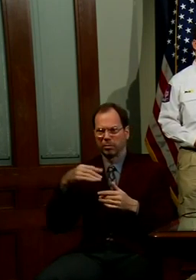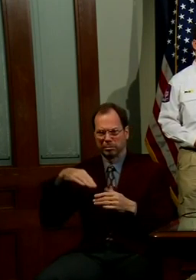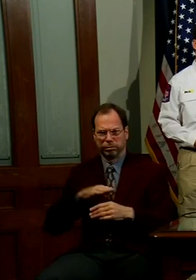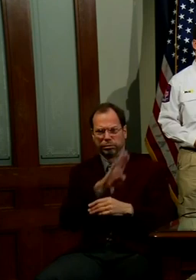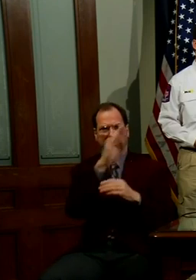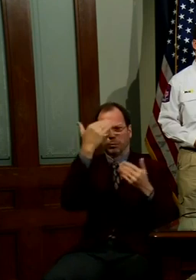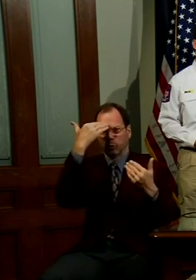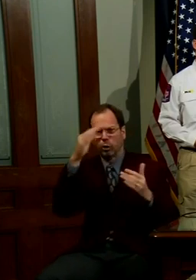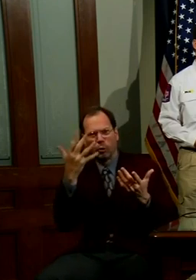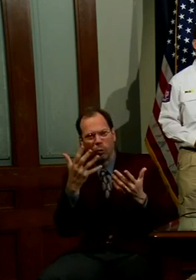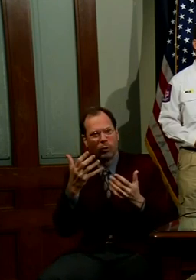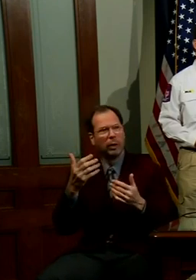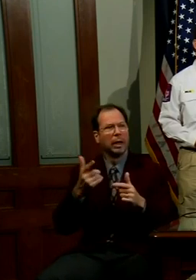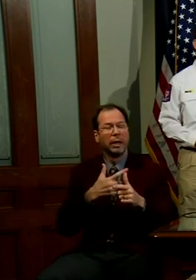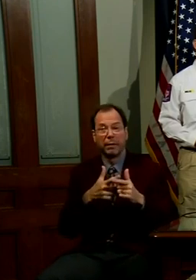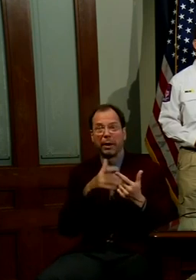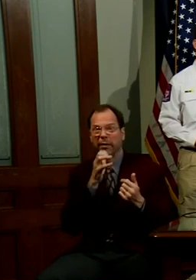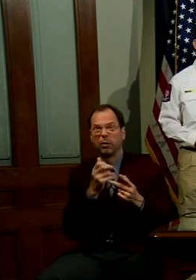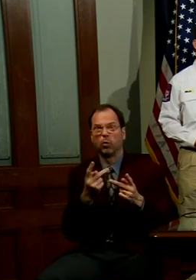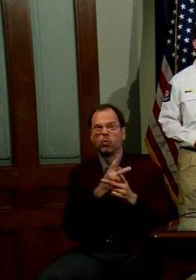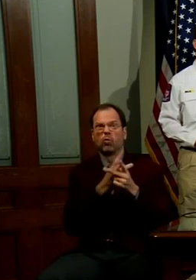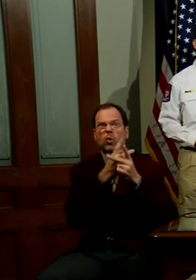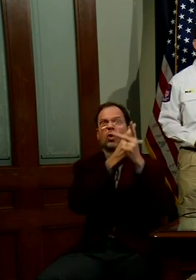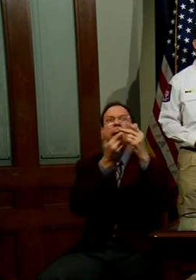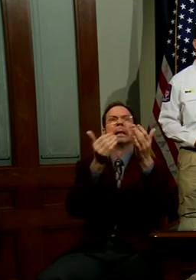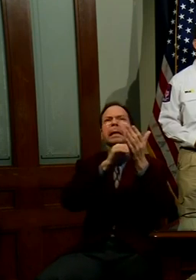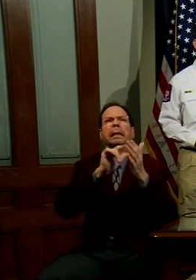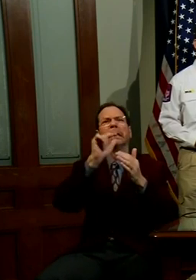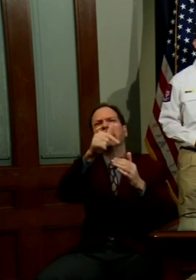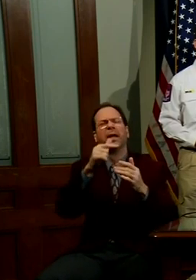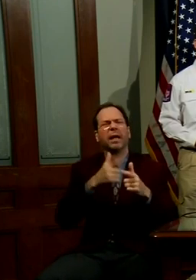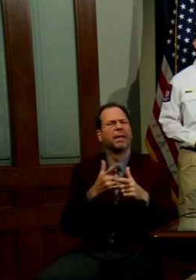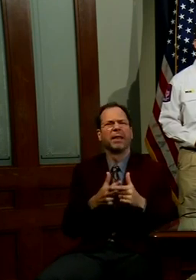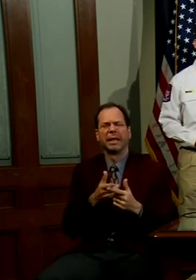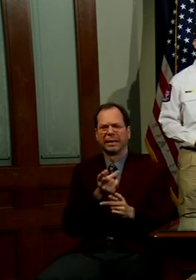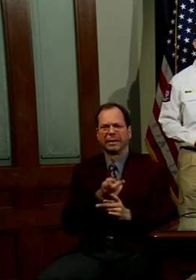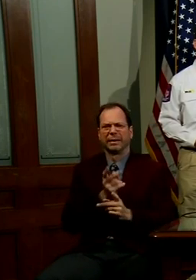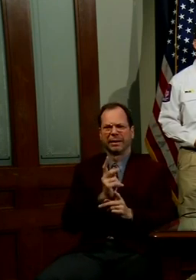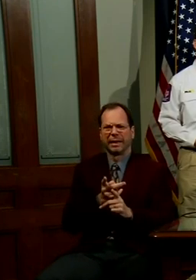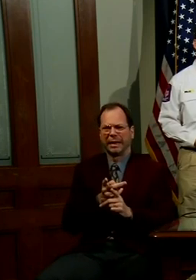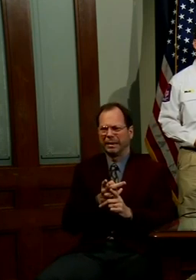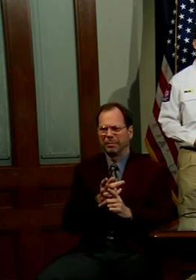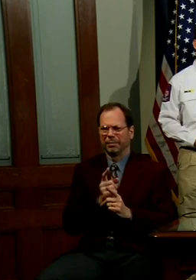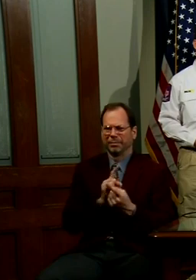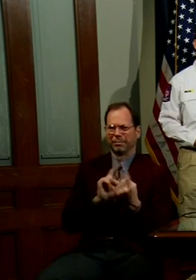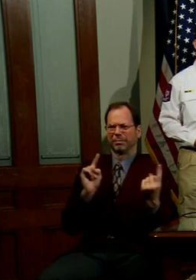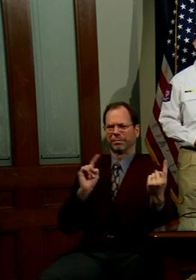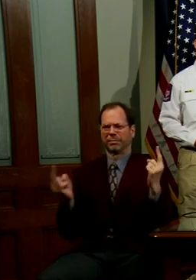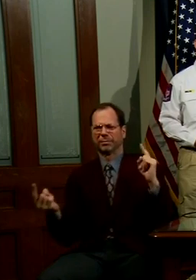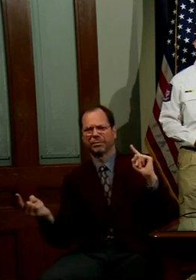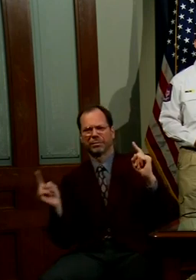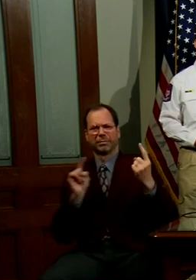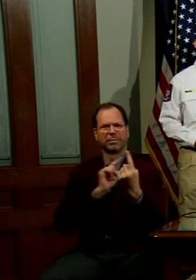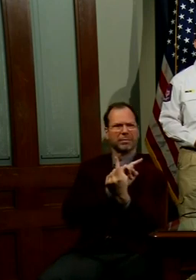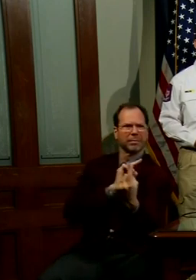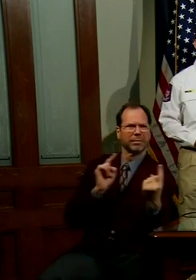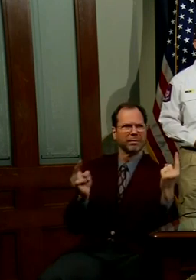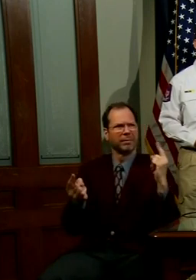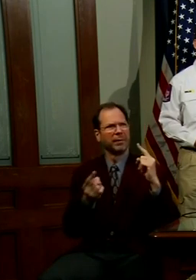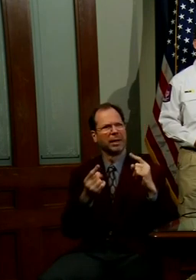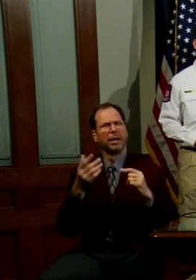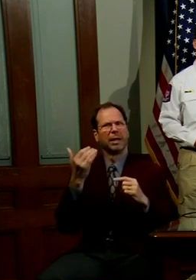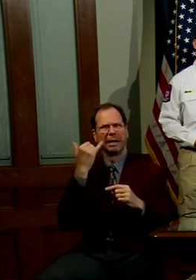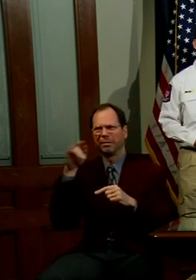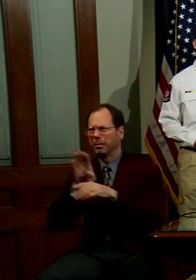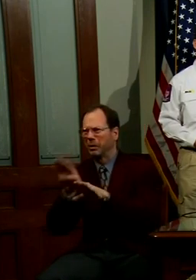we get to a point where it gets worse again, and just trying to maintain the level of social distancing, even with some of these businesses opening